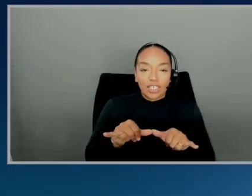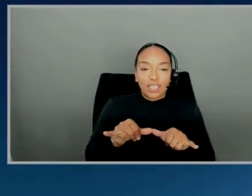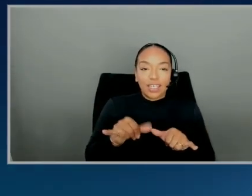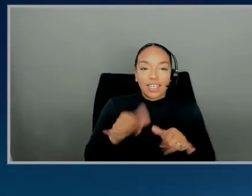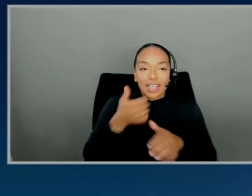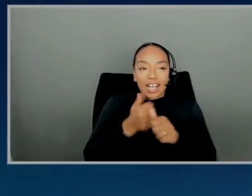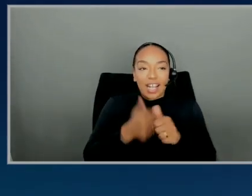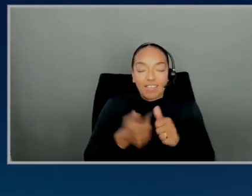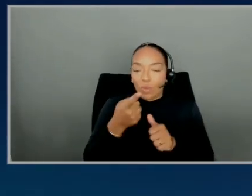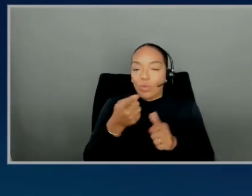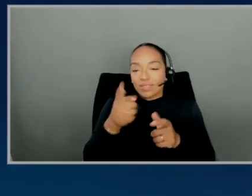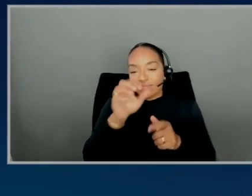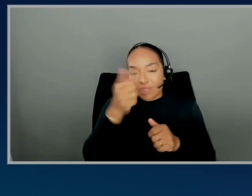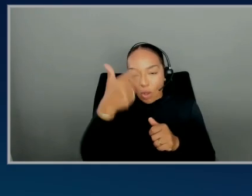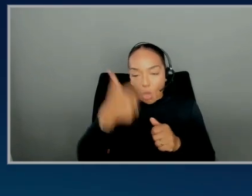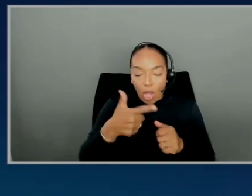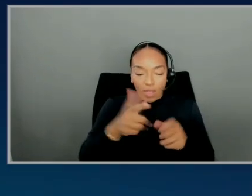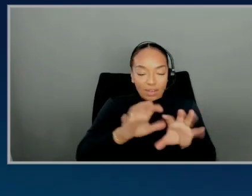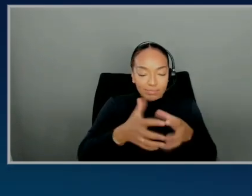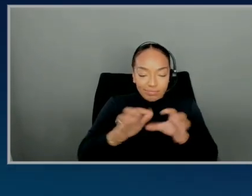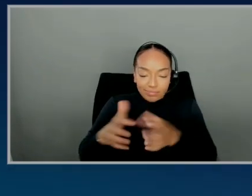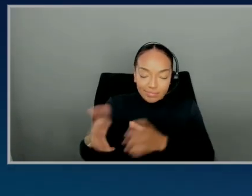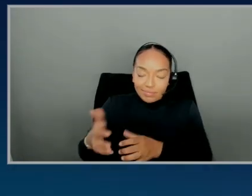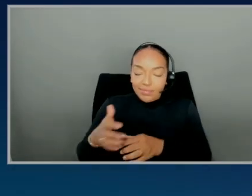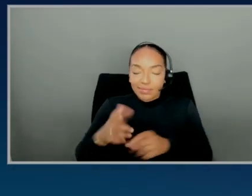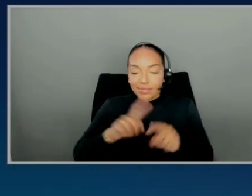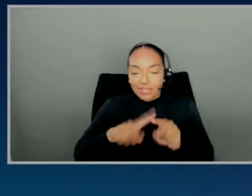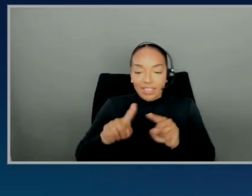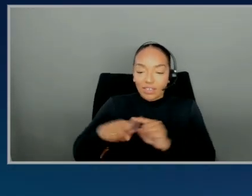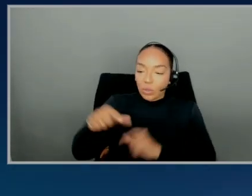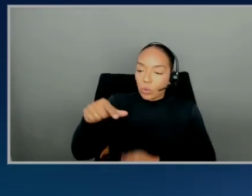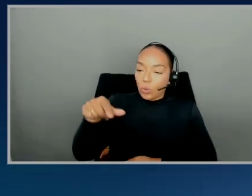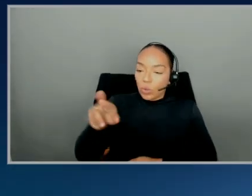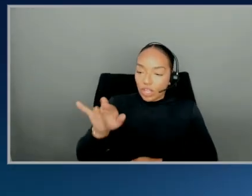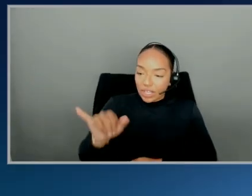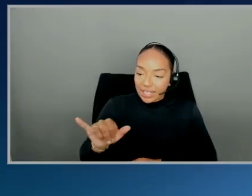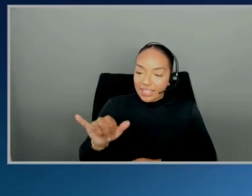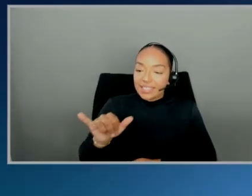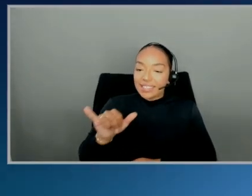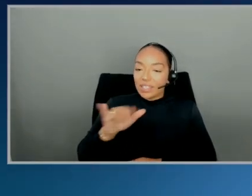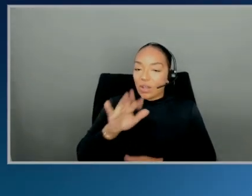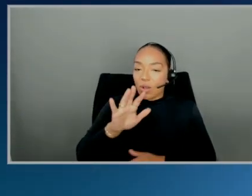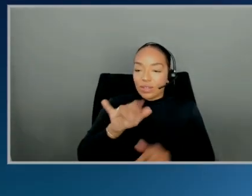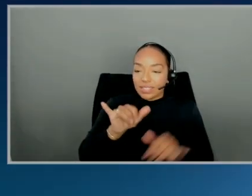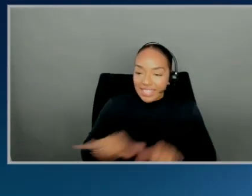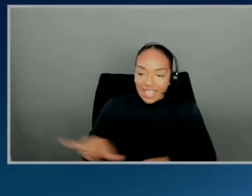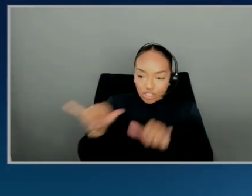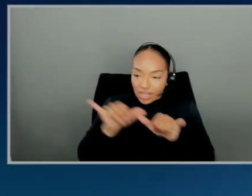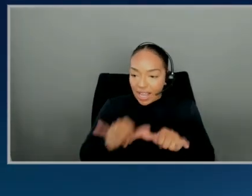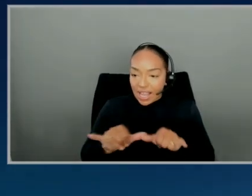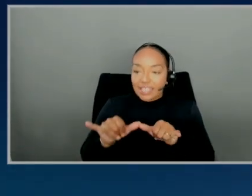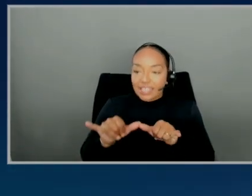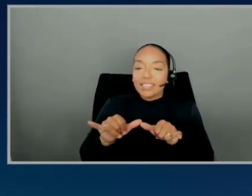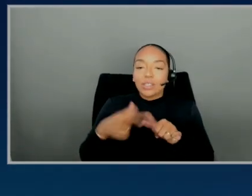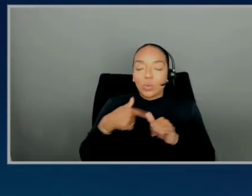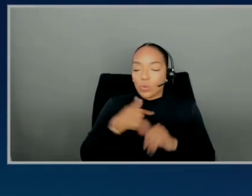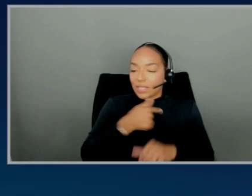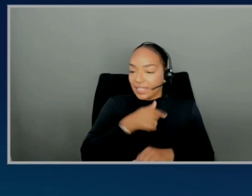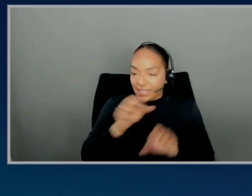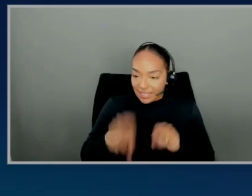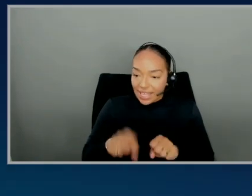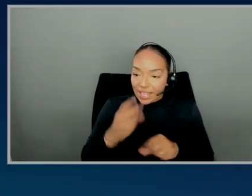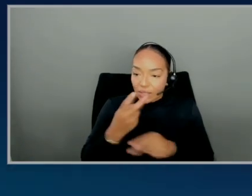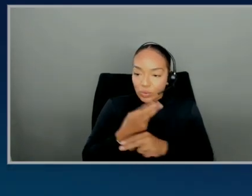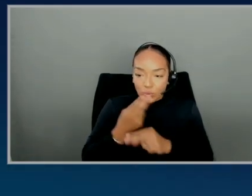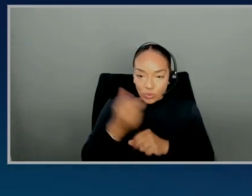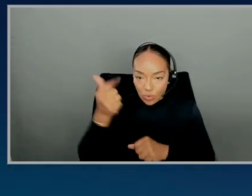queries that are standardized, and we can all use the same queries. So in this case, this